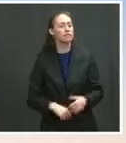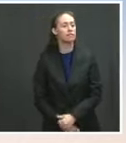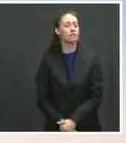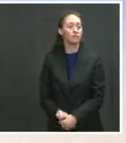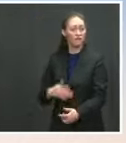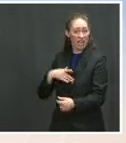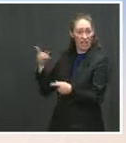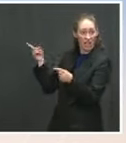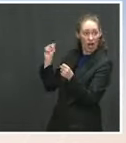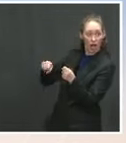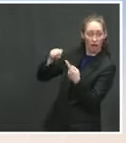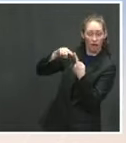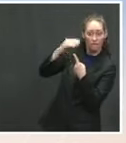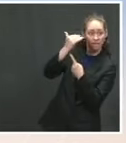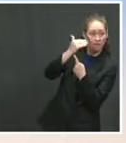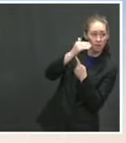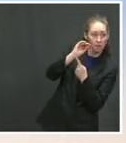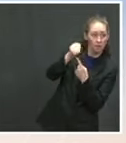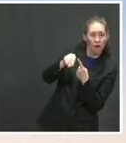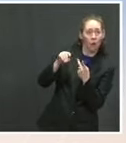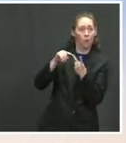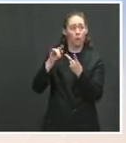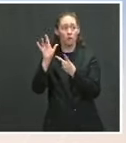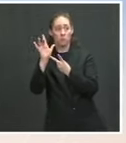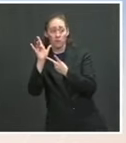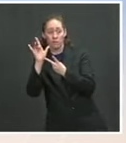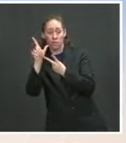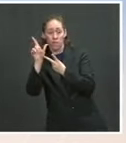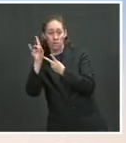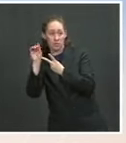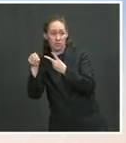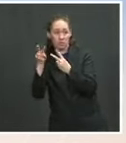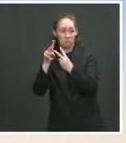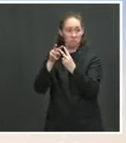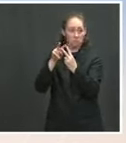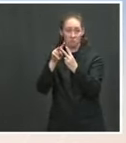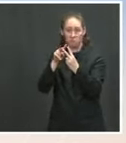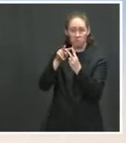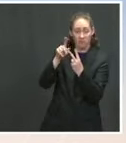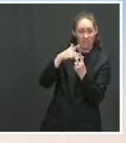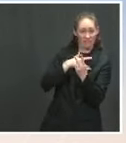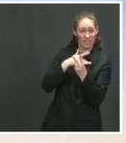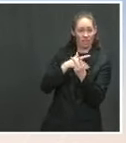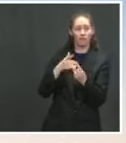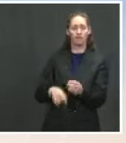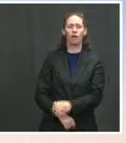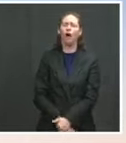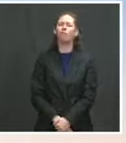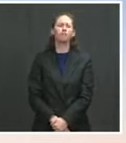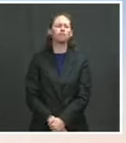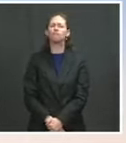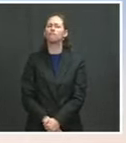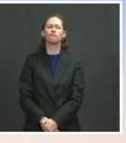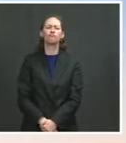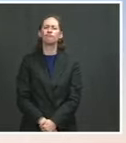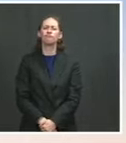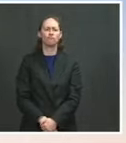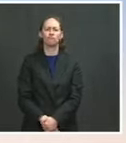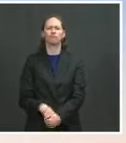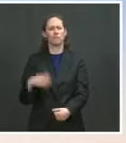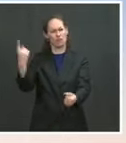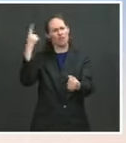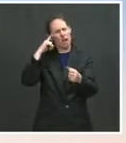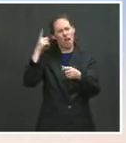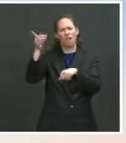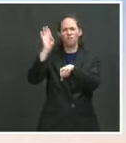He believes that we should continue to look at raising the corporate rate. That is a way to pay for a range of ideas. He's got a lot of ideas out there, a lot